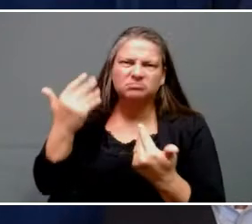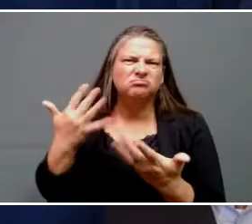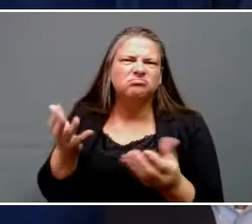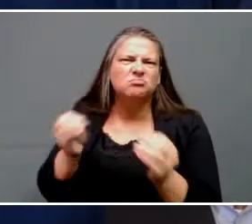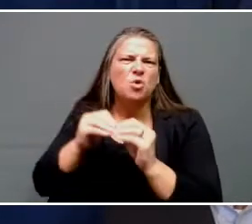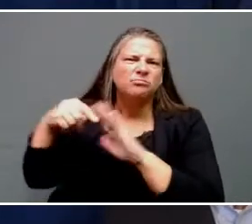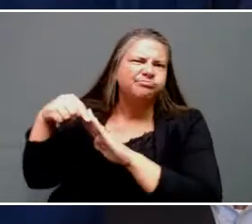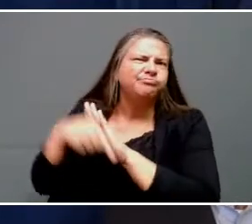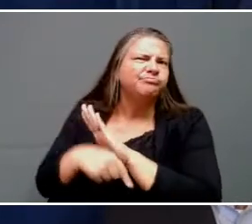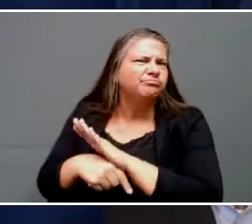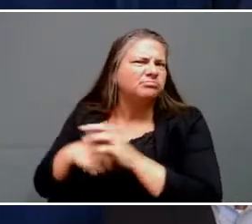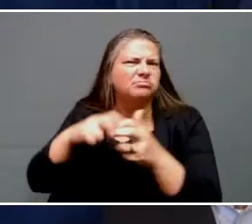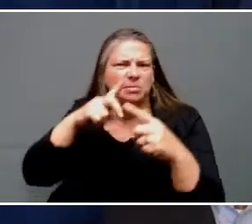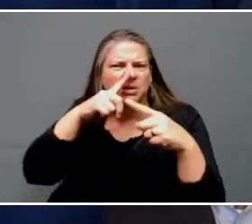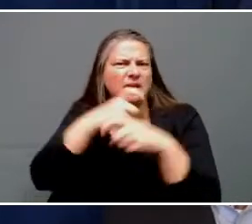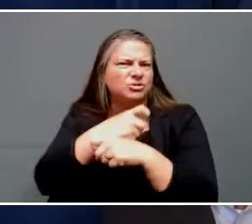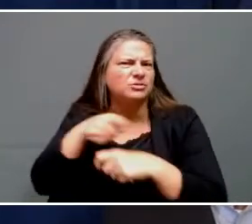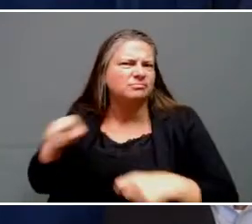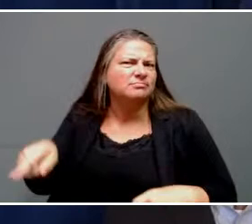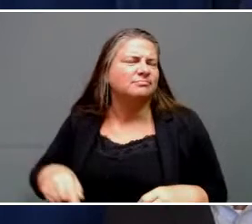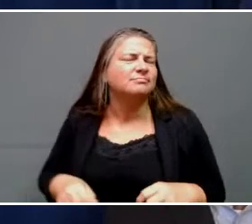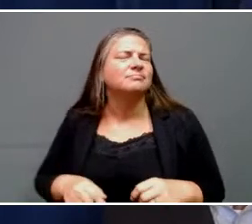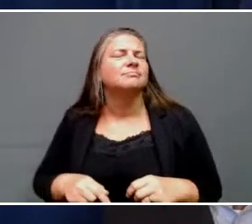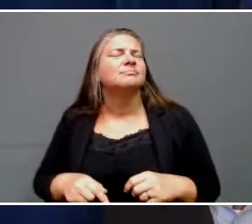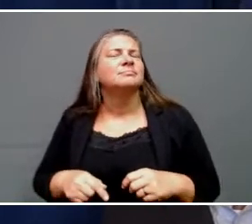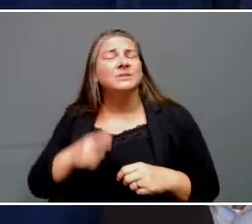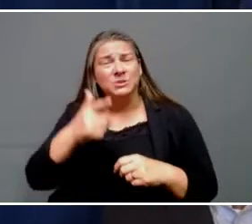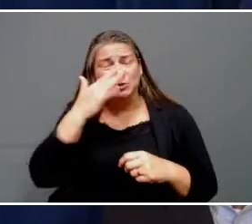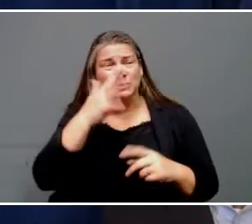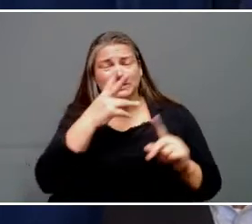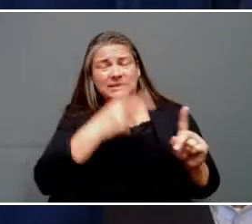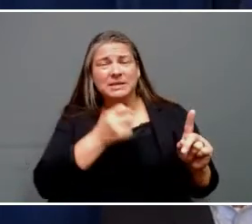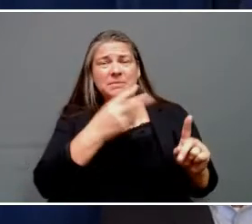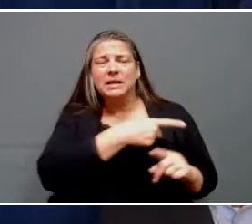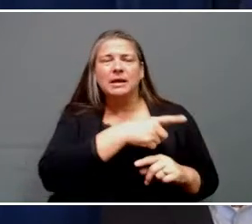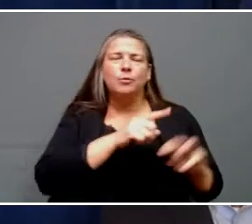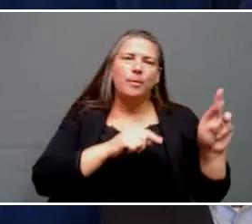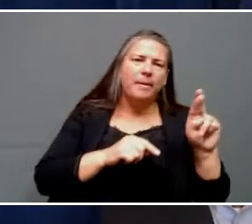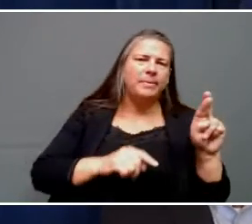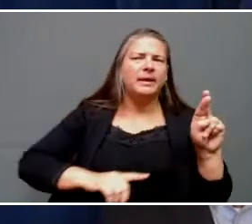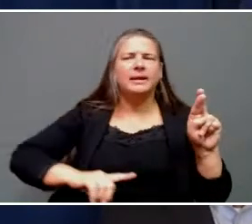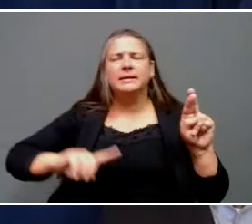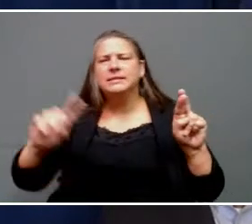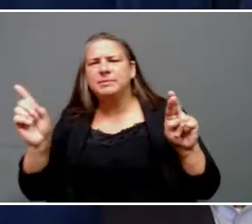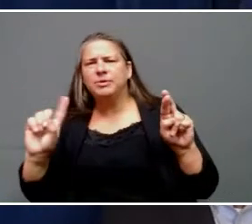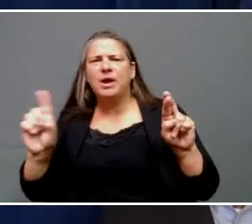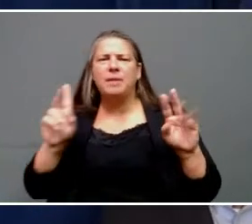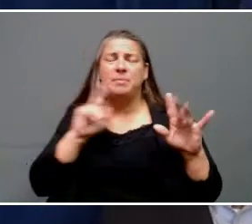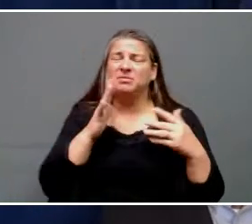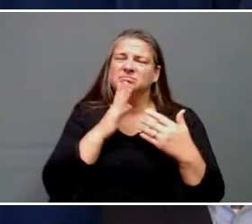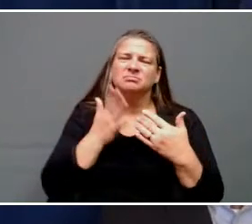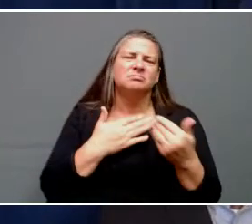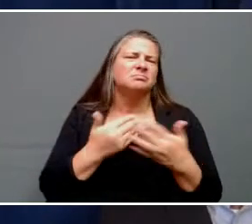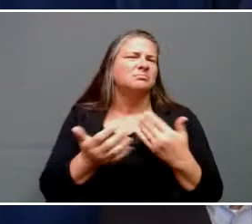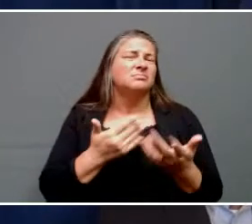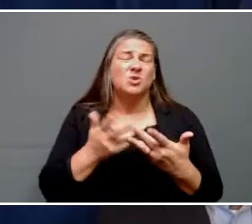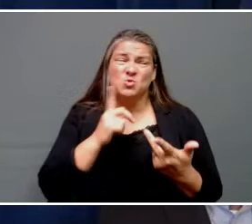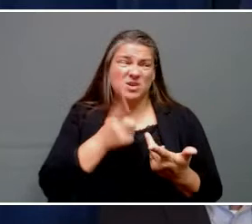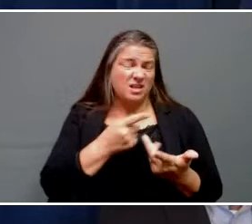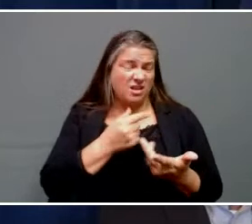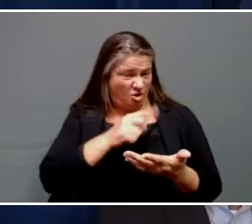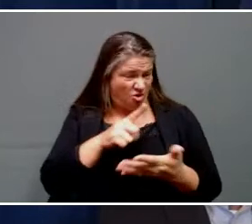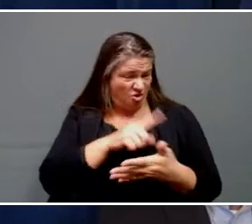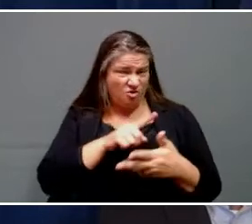see many of our House and Senate colleagues, Republicans and Democrats, I don't know if there's been a day that has gone by